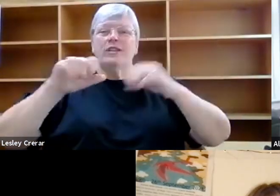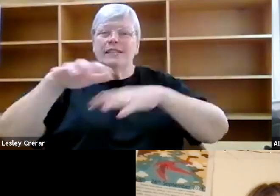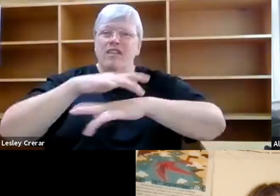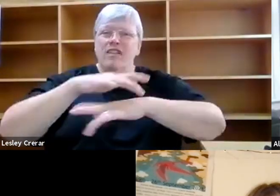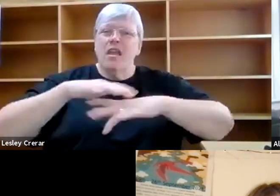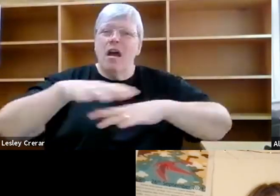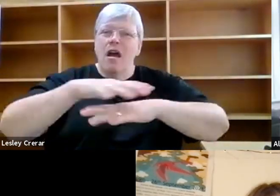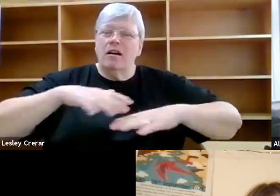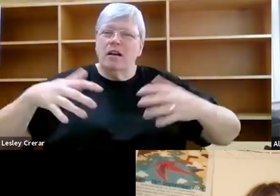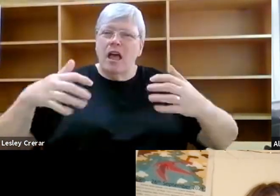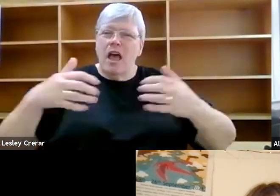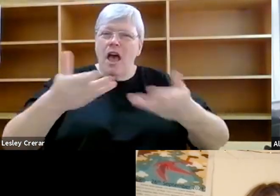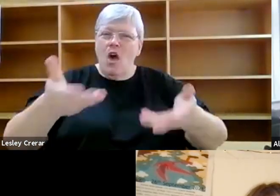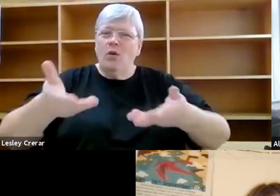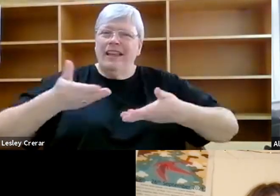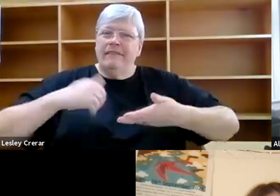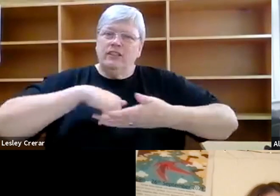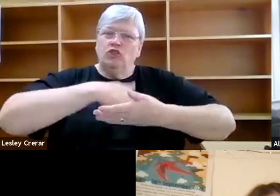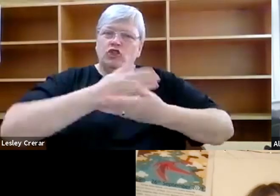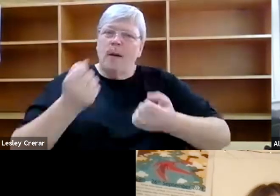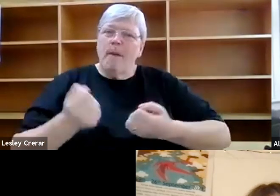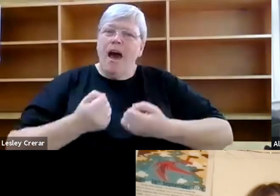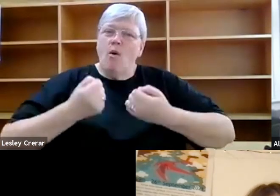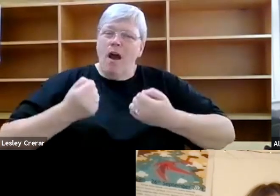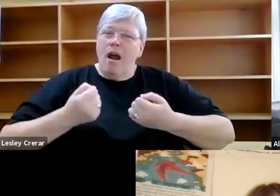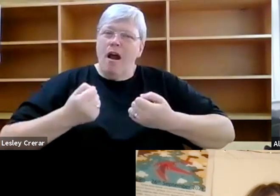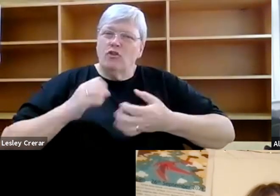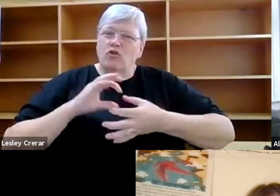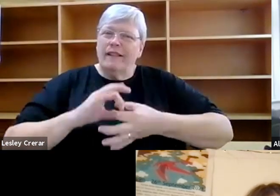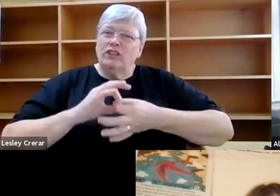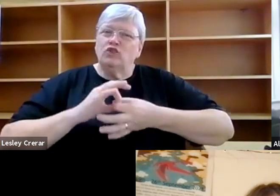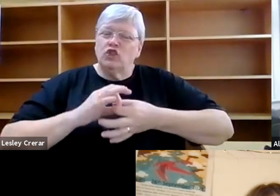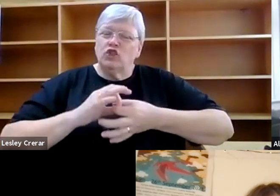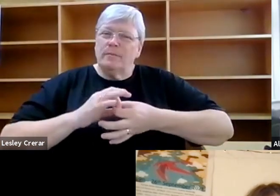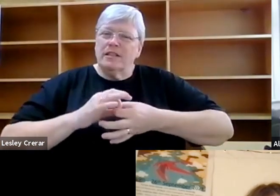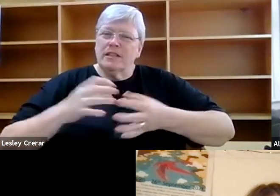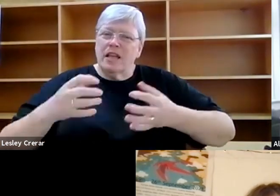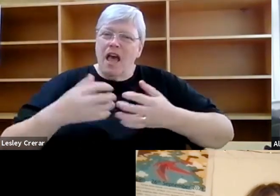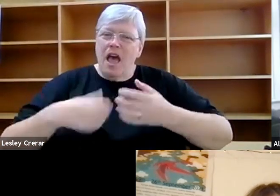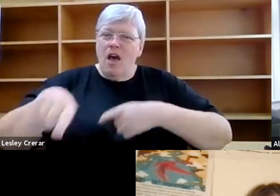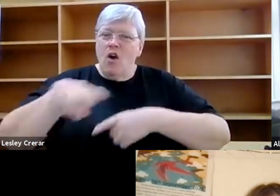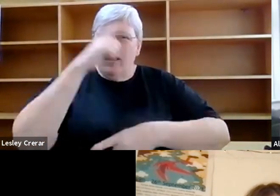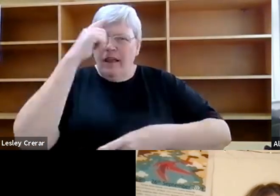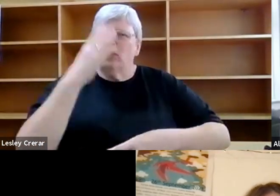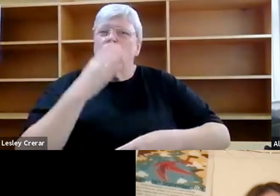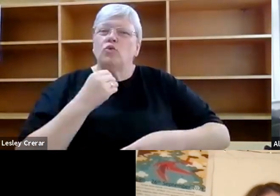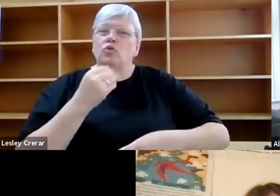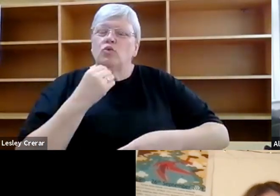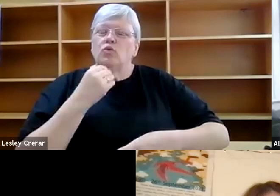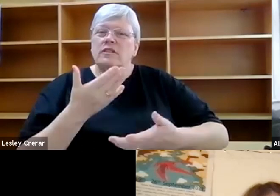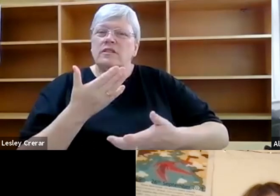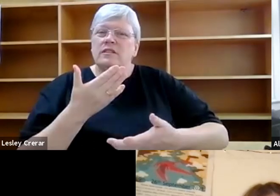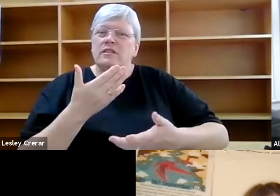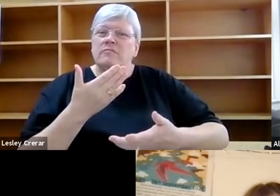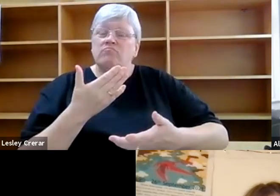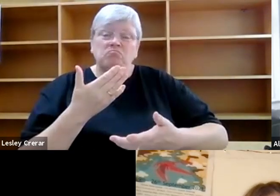those things give and share power and relationships and how those can be used. If that